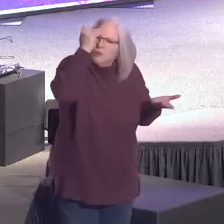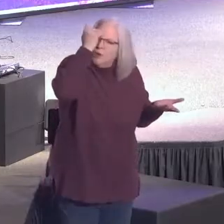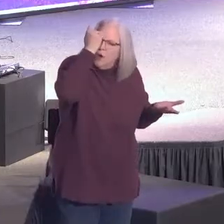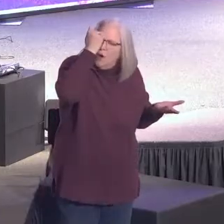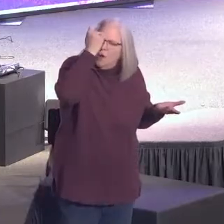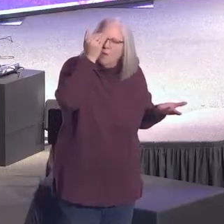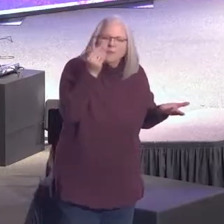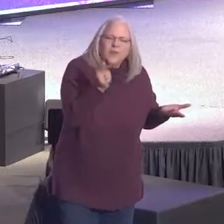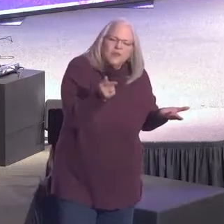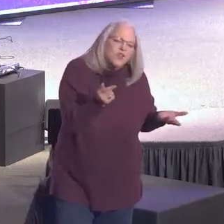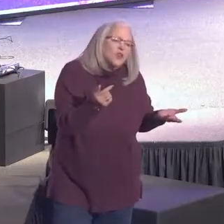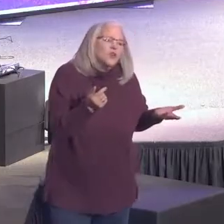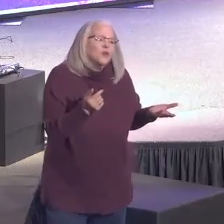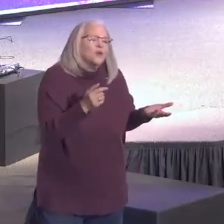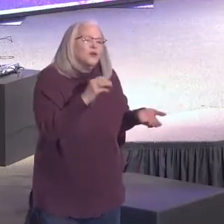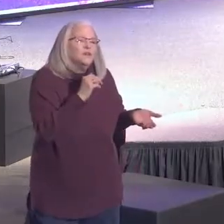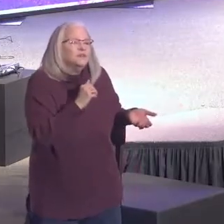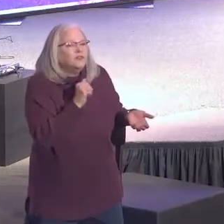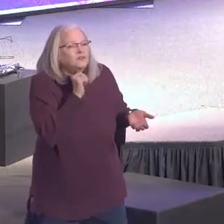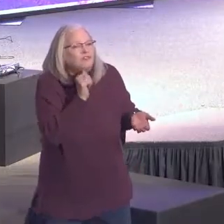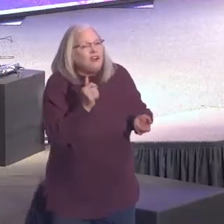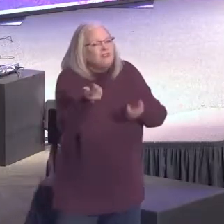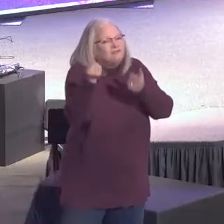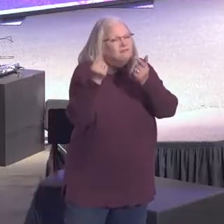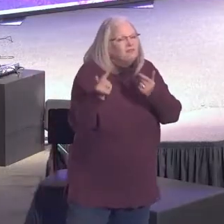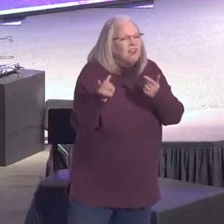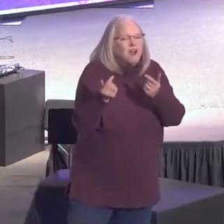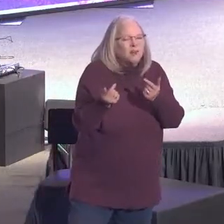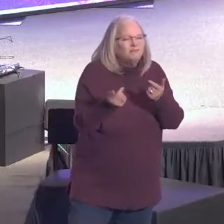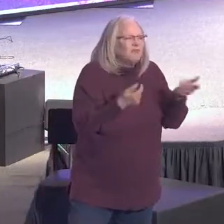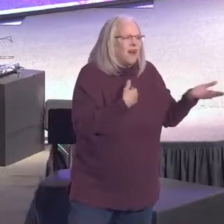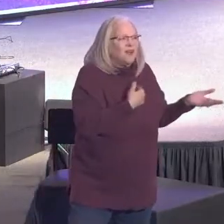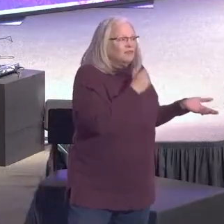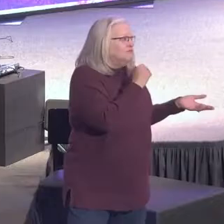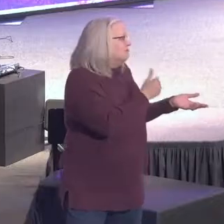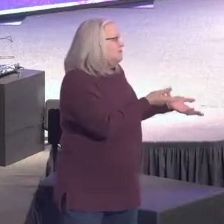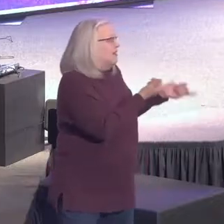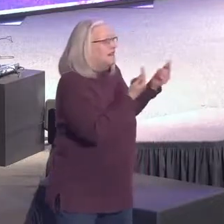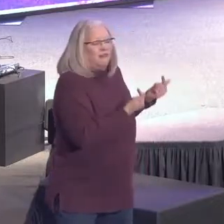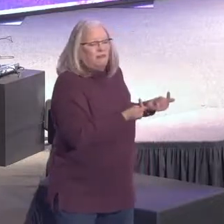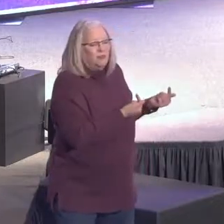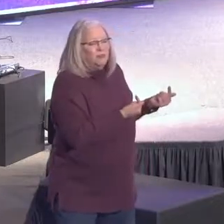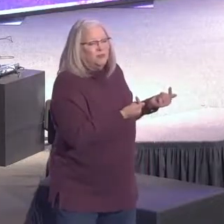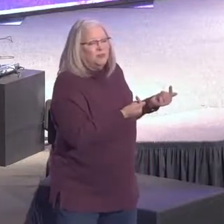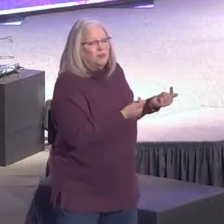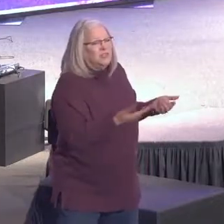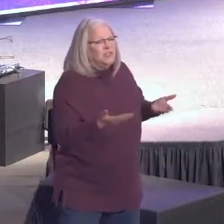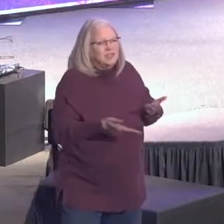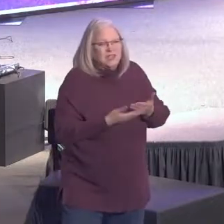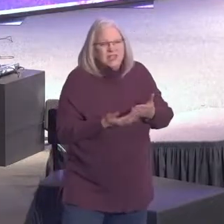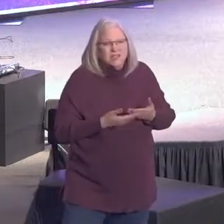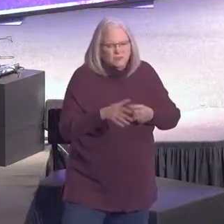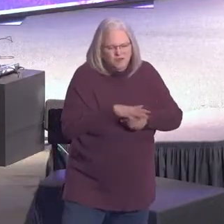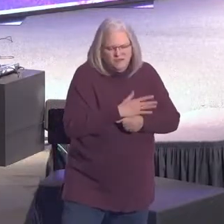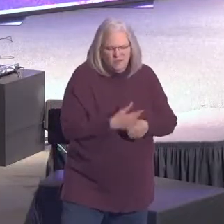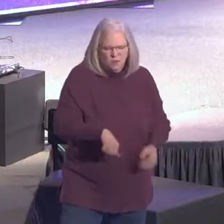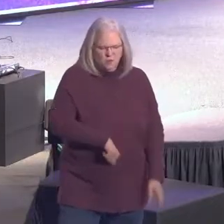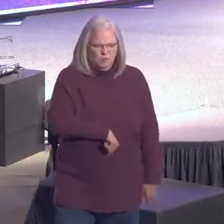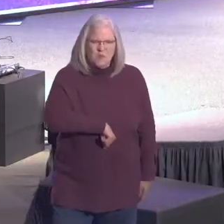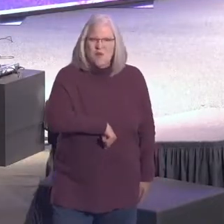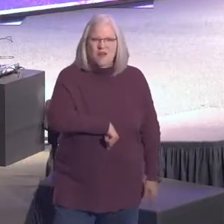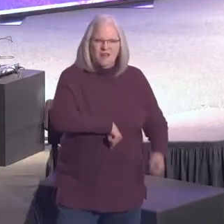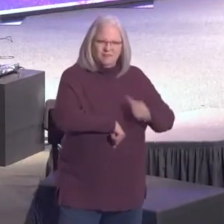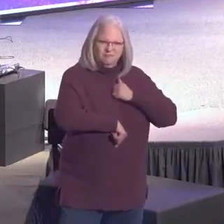that you have not arrived. I have not arrived. It's very easy to be filled with a sense of pride.